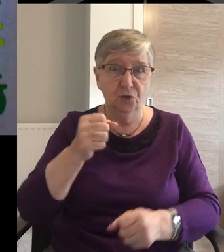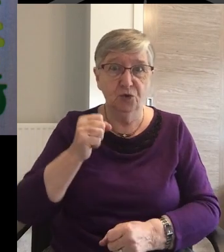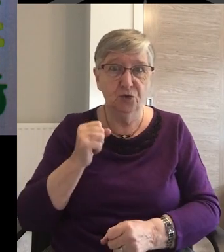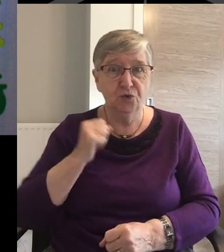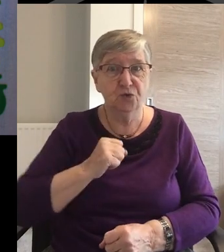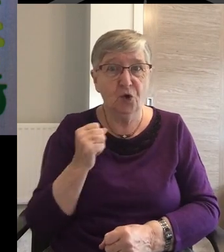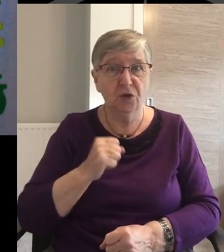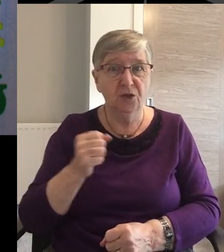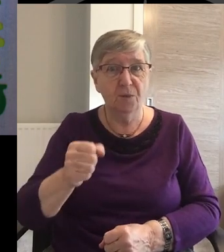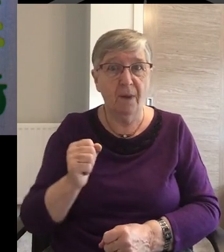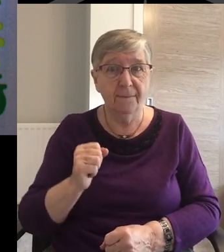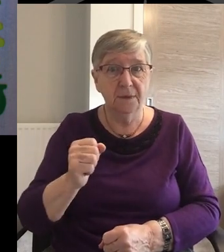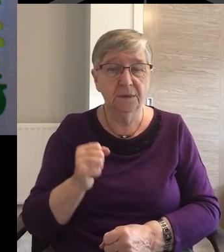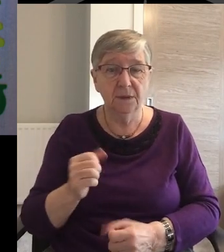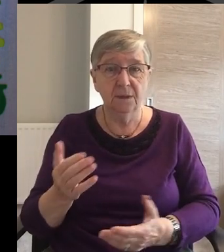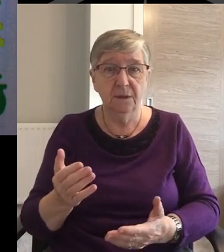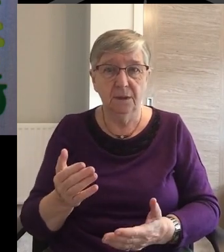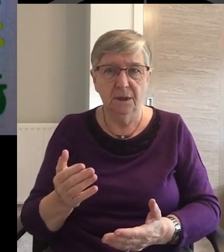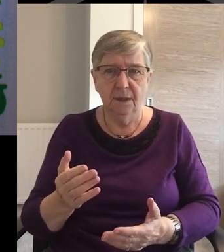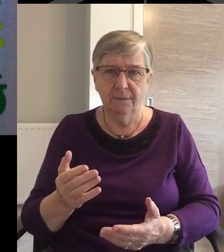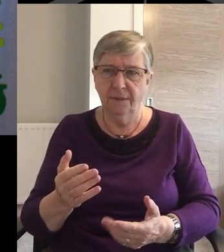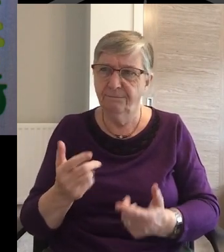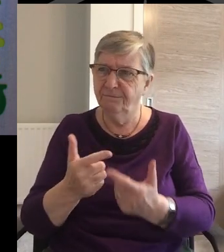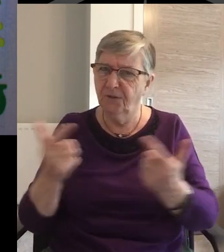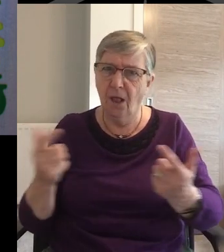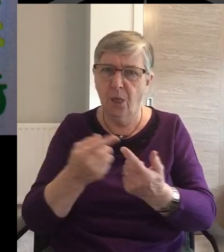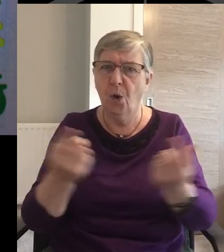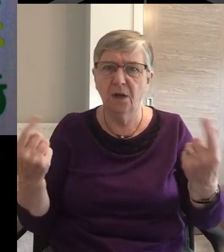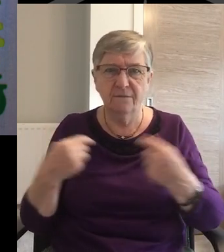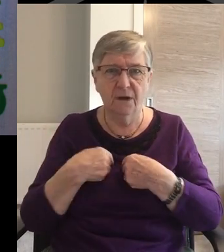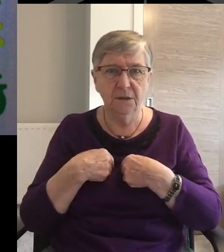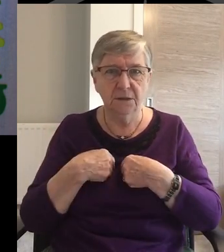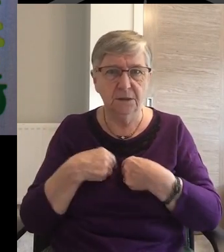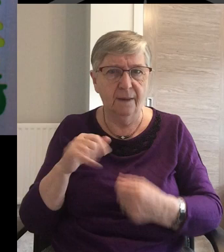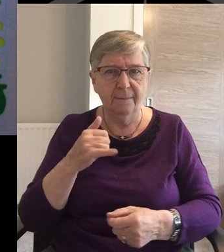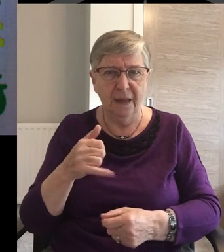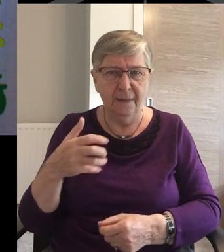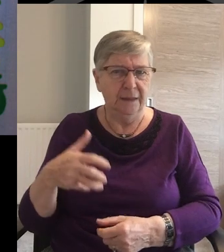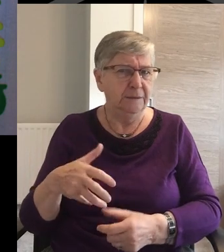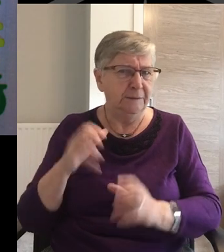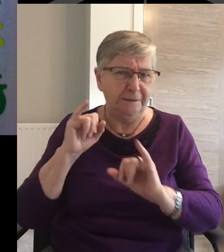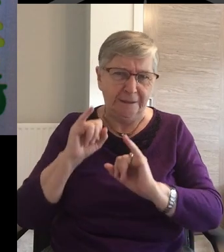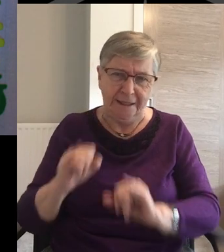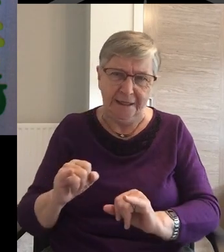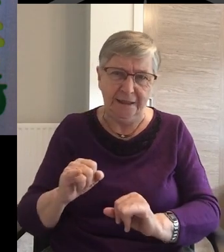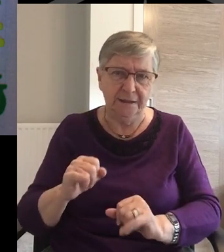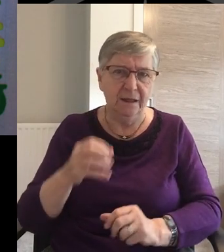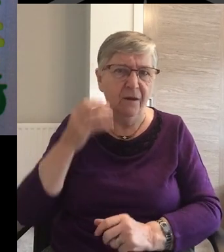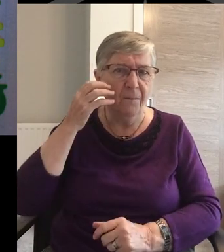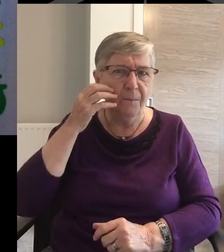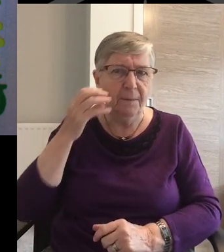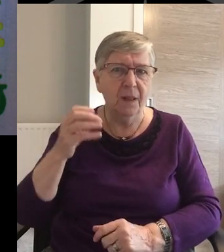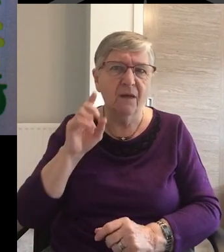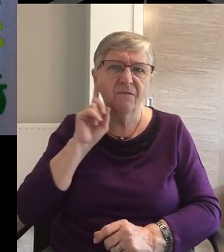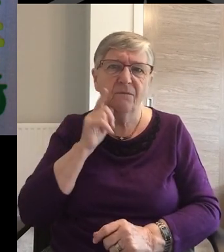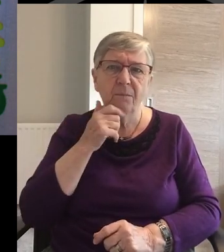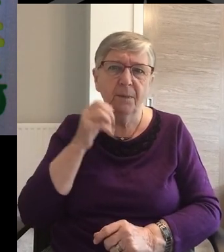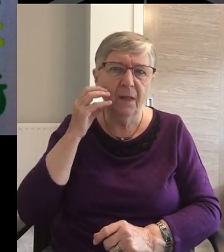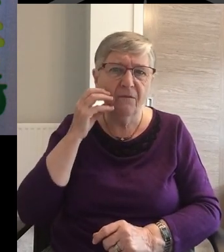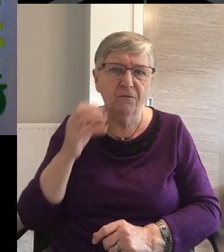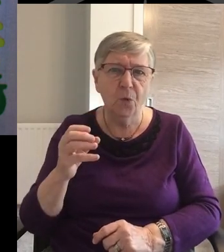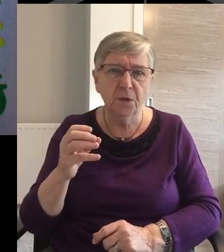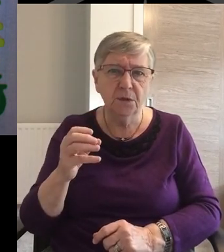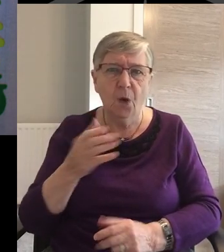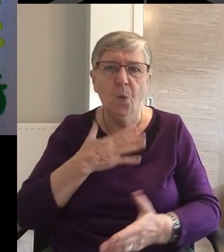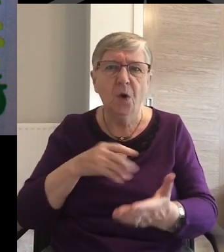But for many of us Our pet hates might be the cold callers on the phone Or mobile Wanting to sell us the latest things